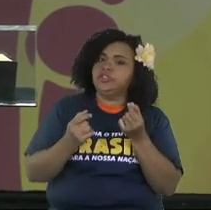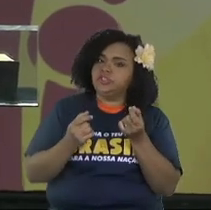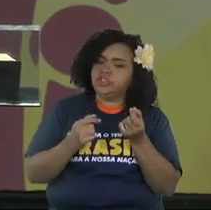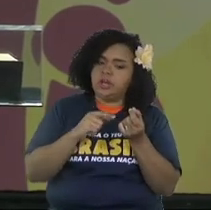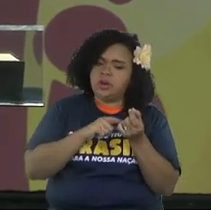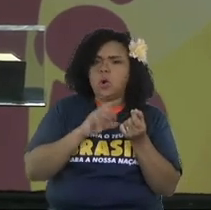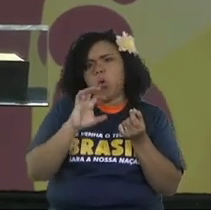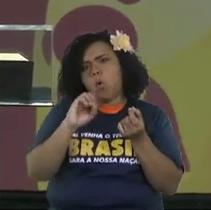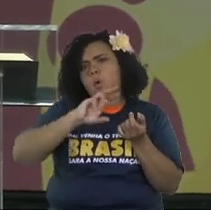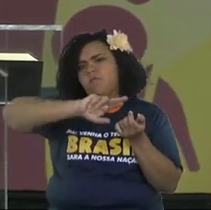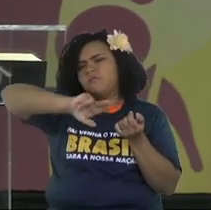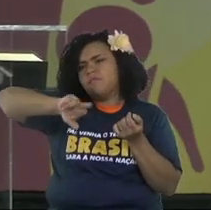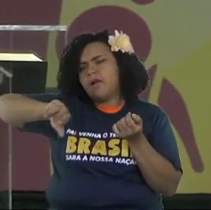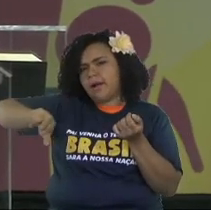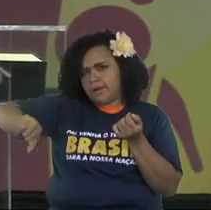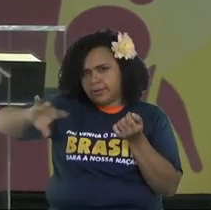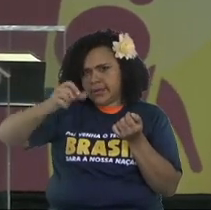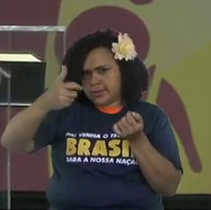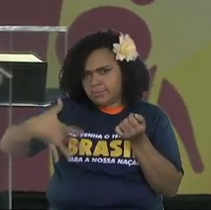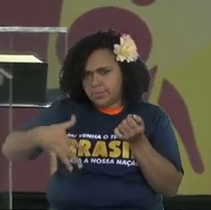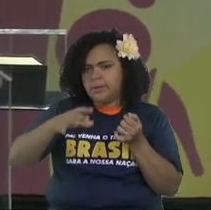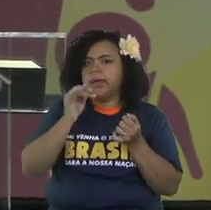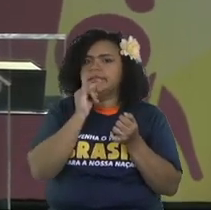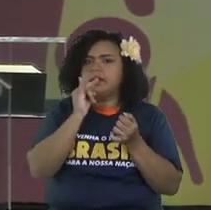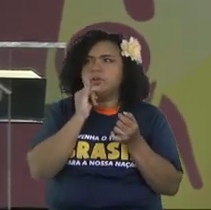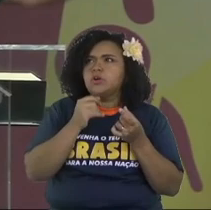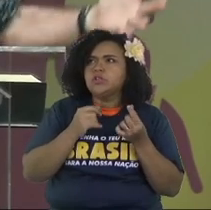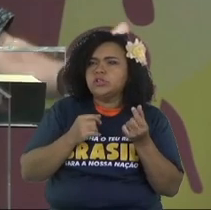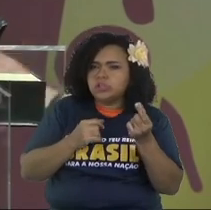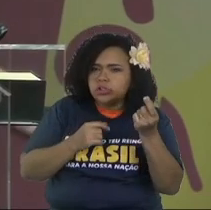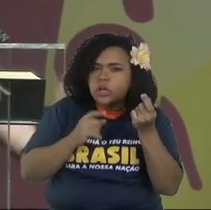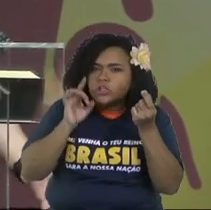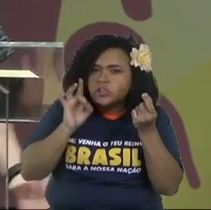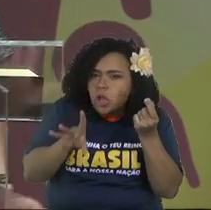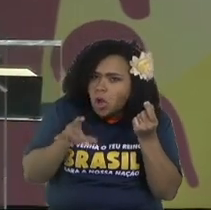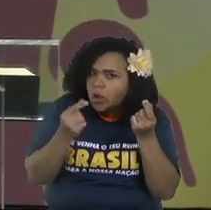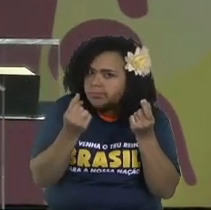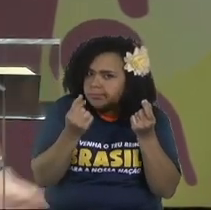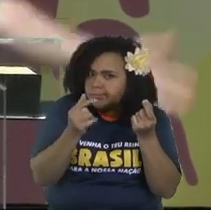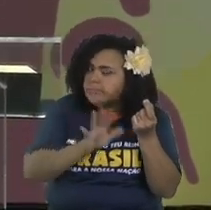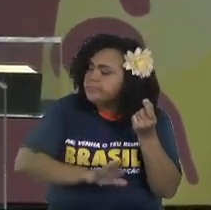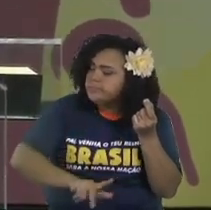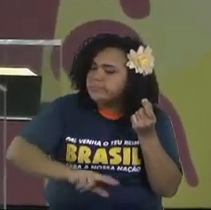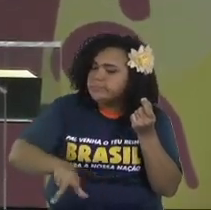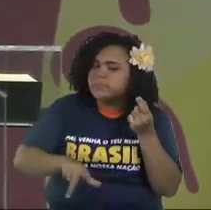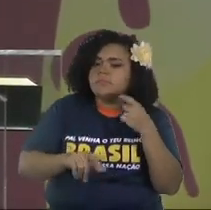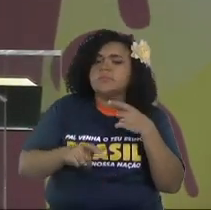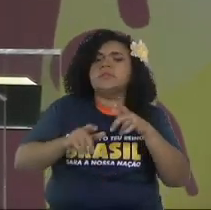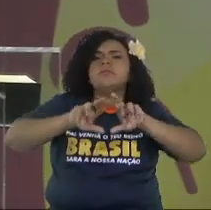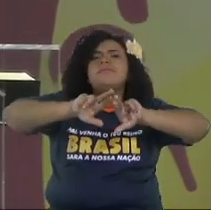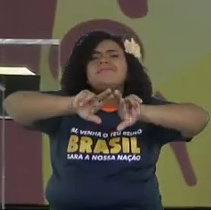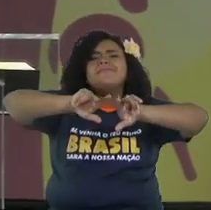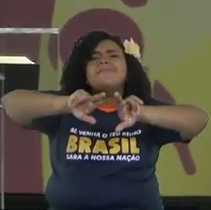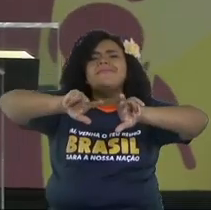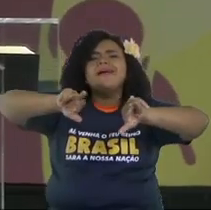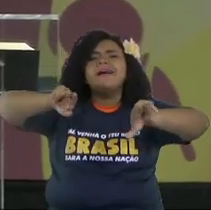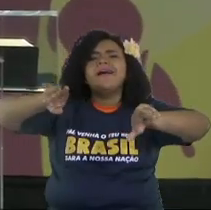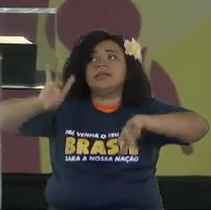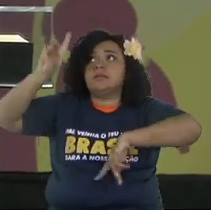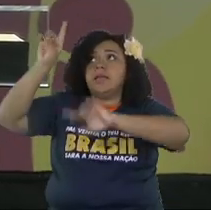you have to give it a count. And he talks about a bigger richness,